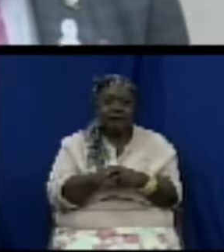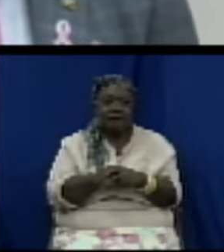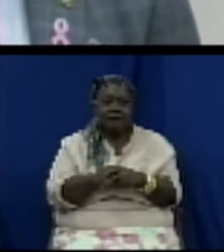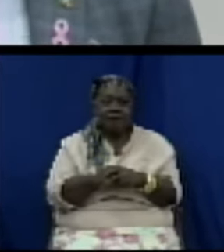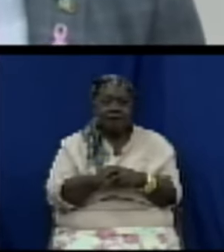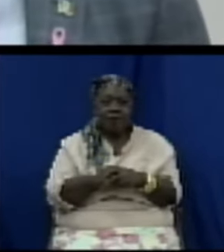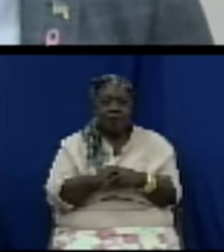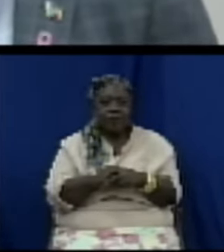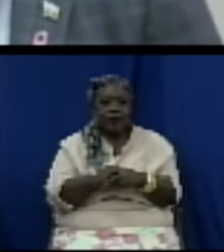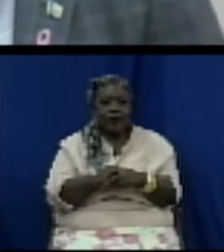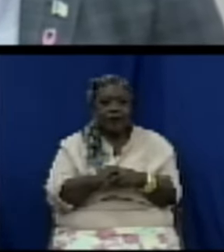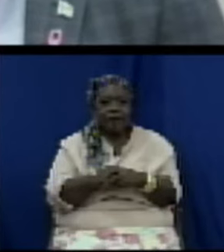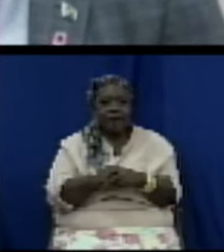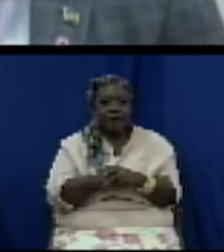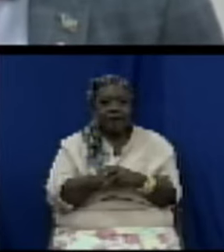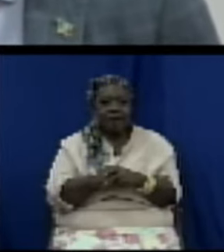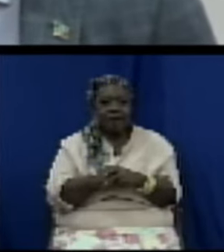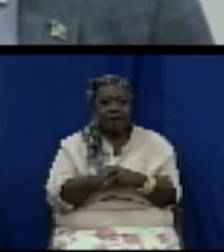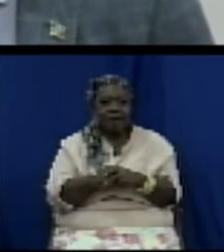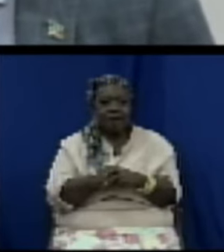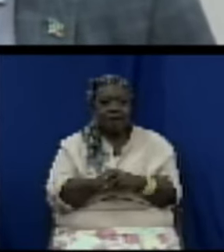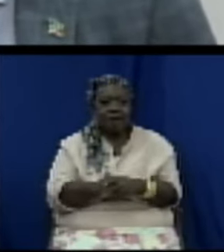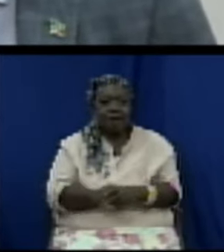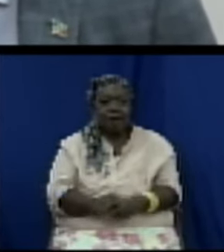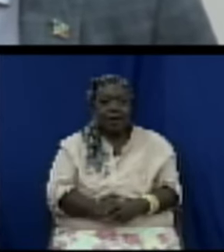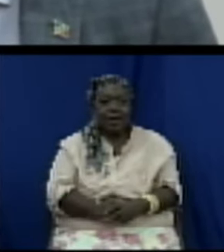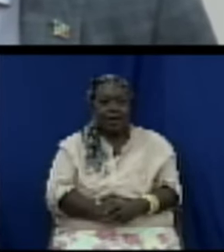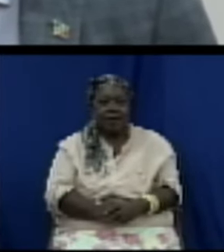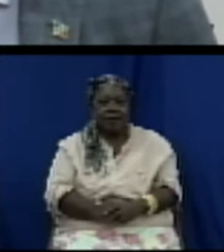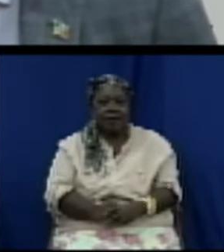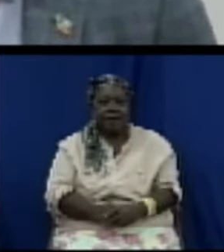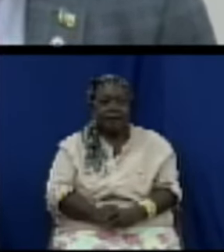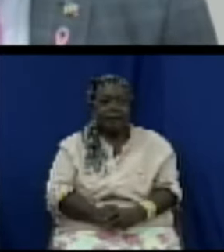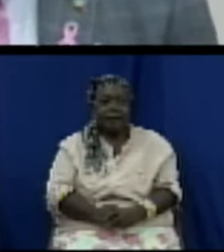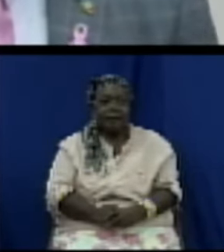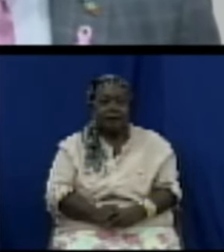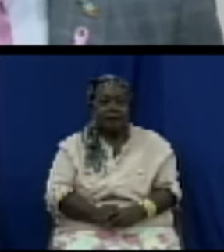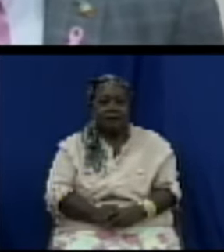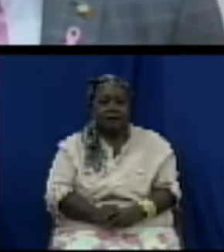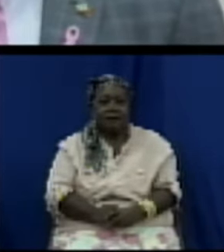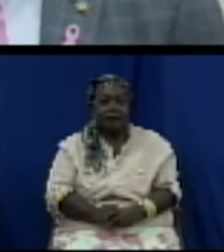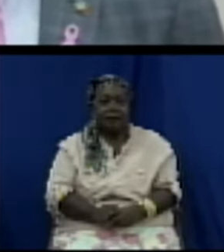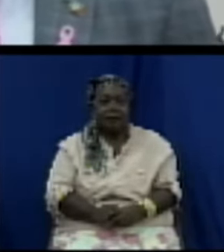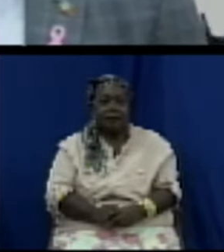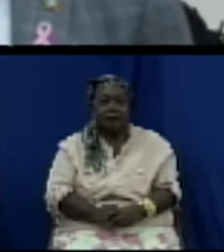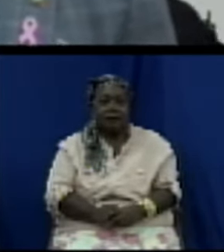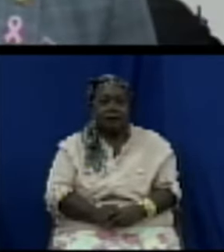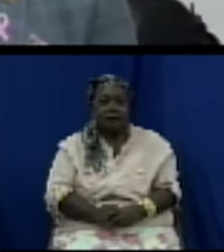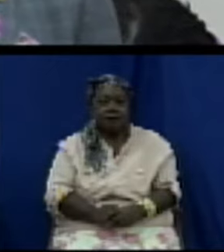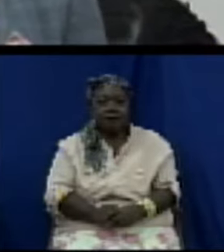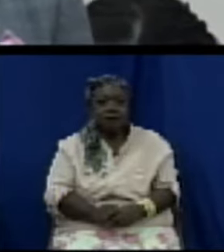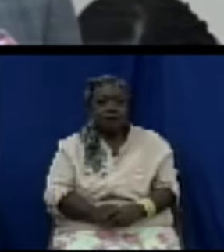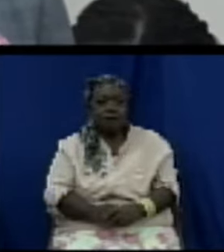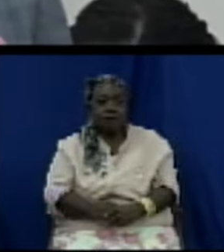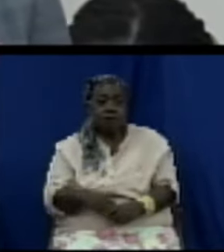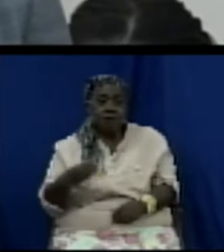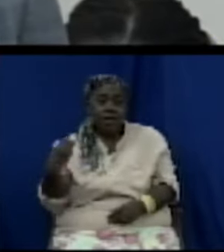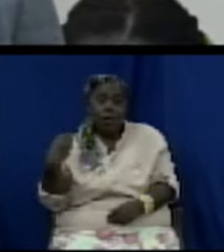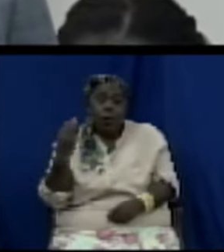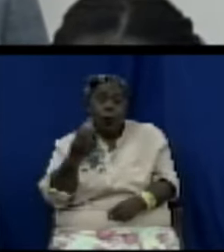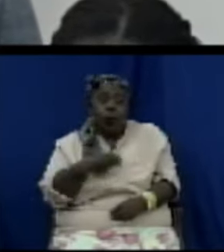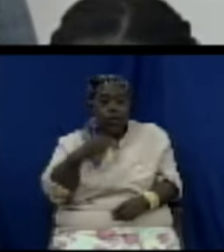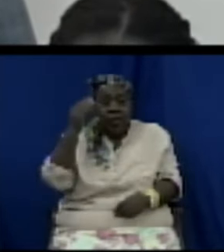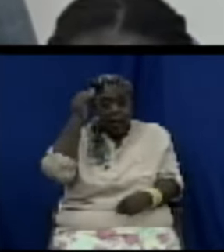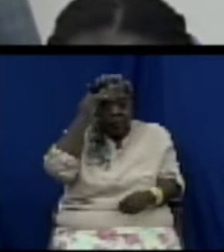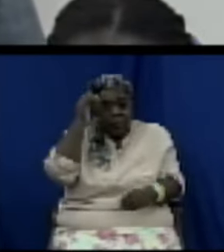scientifically and invest in it and implement it for our people. However, we know that we have a period of challenges